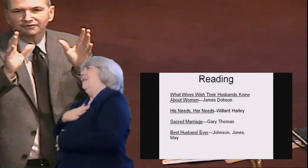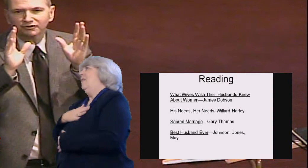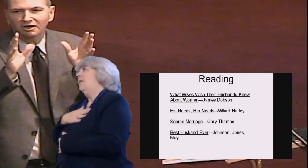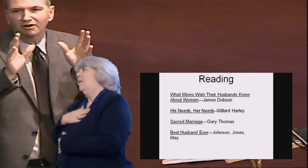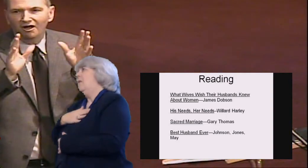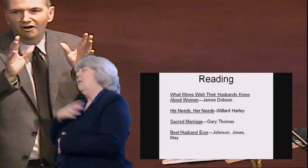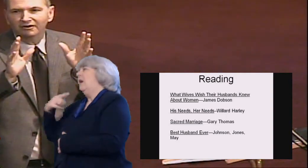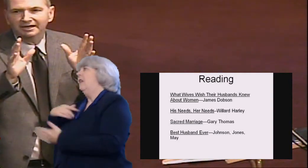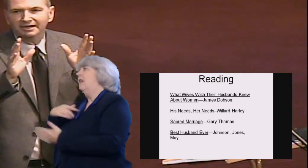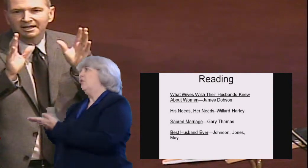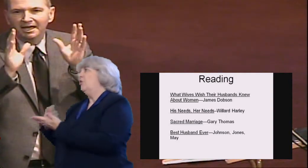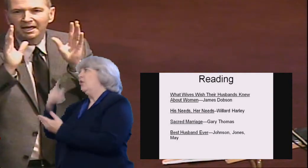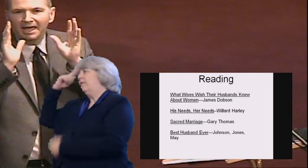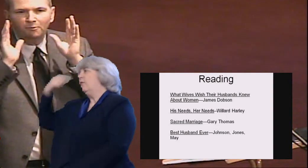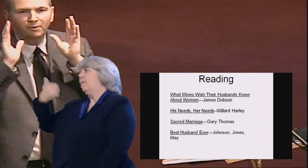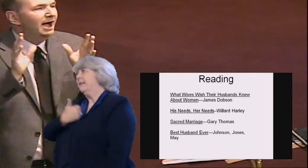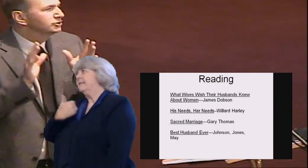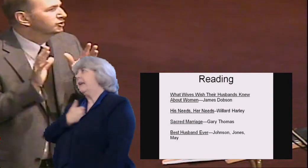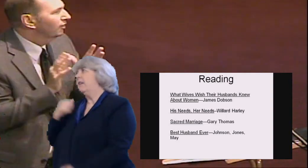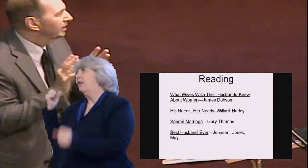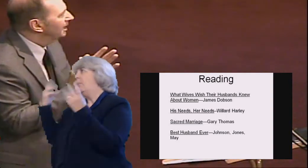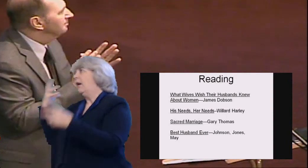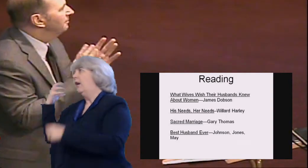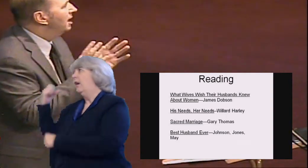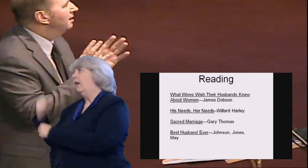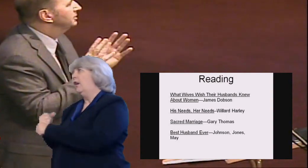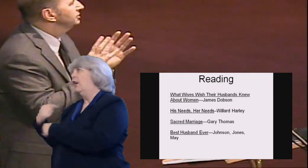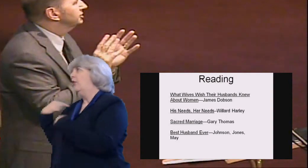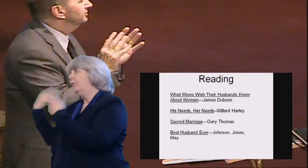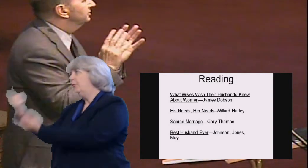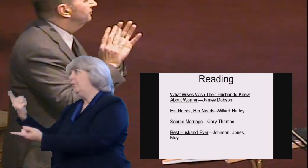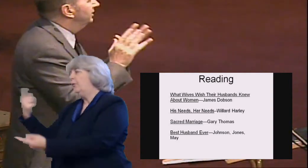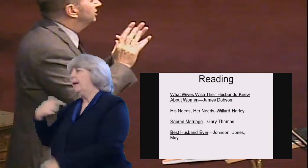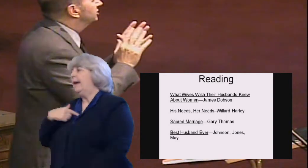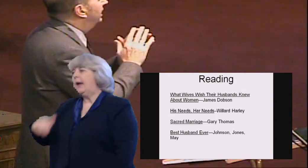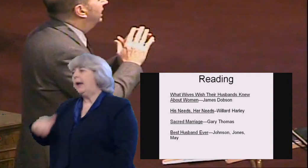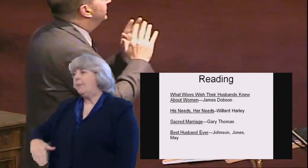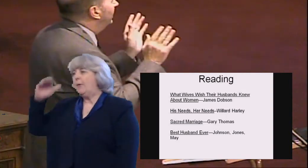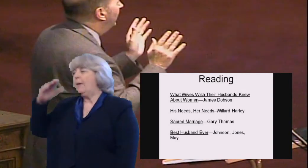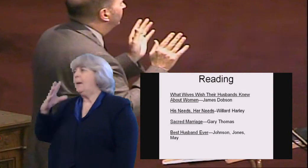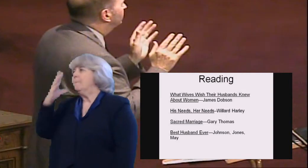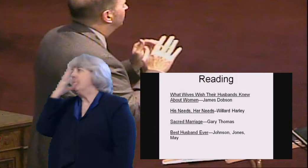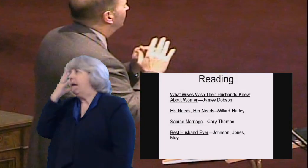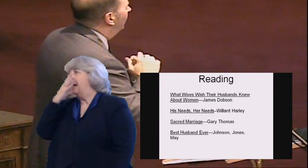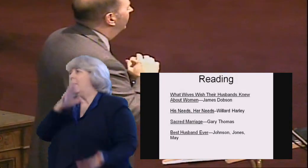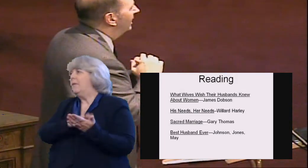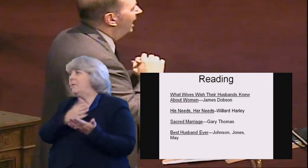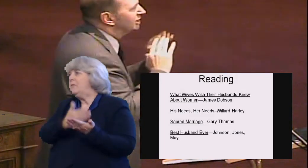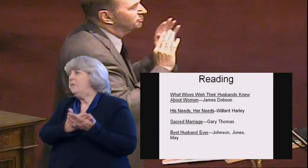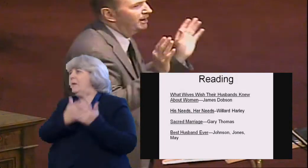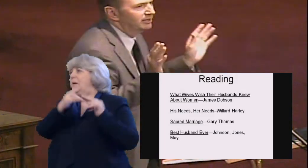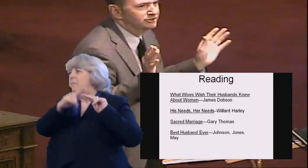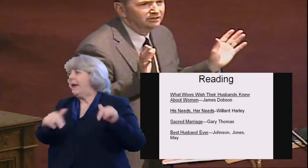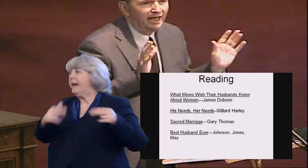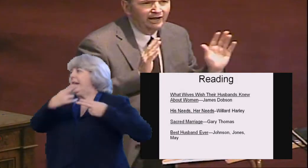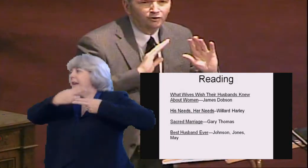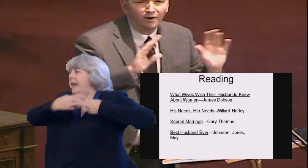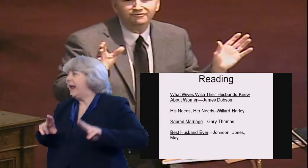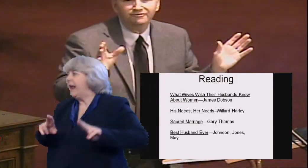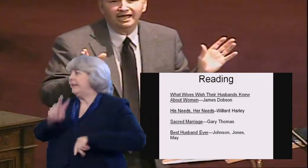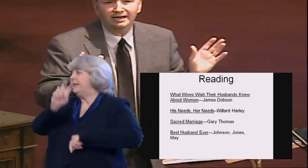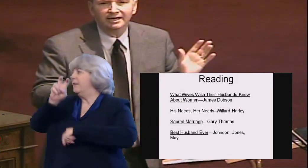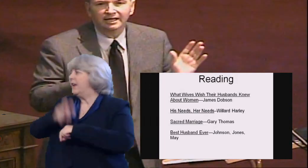cooking for so long. And when I was growing up, Mom used to fix bacon and eggs and hash browns and